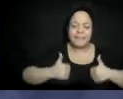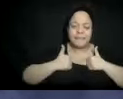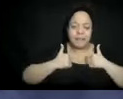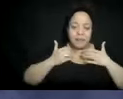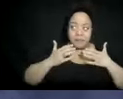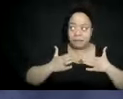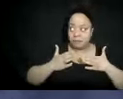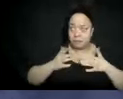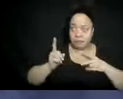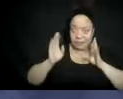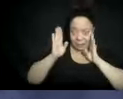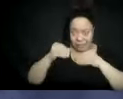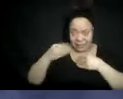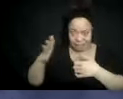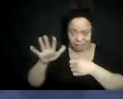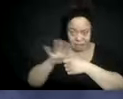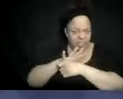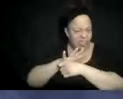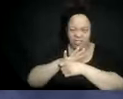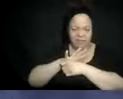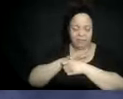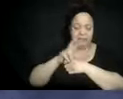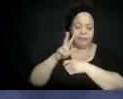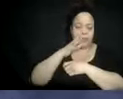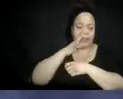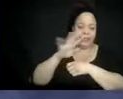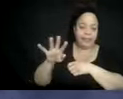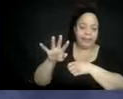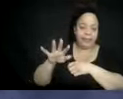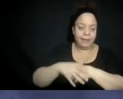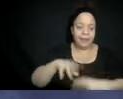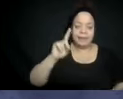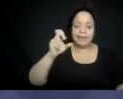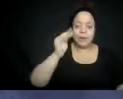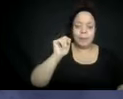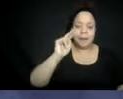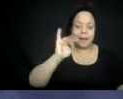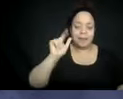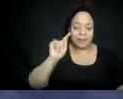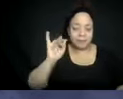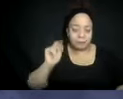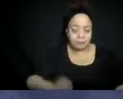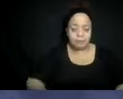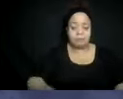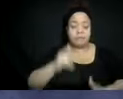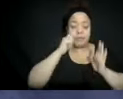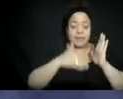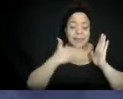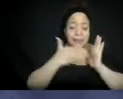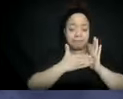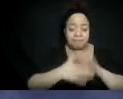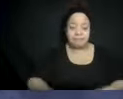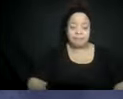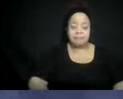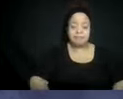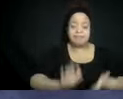criminalizing of poverty. Yes. Blackness is innately deviant. State-sponsored